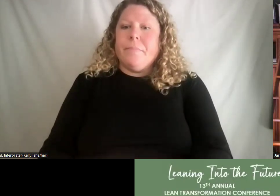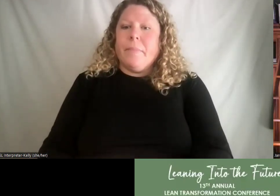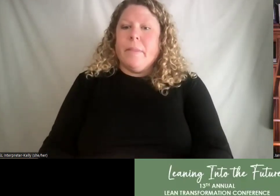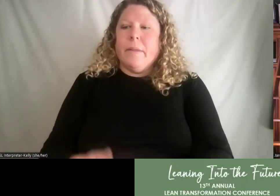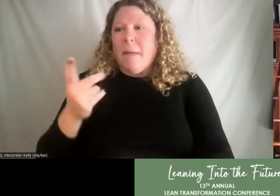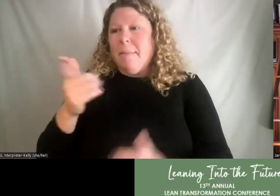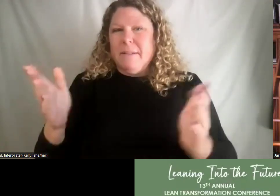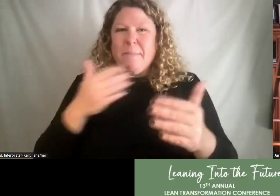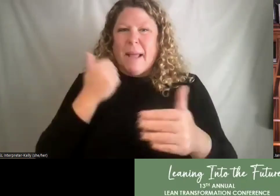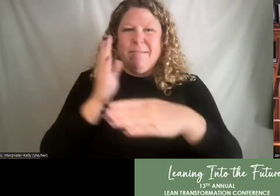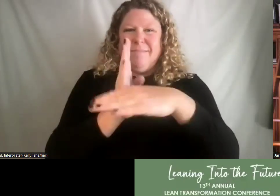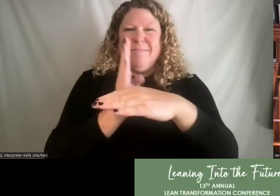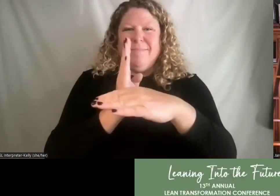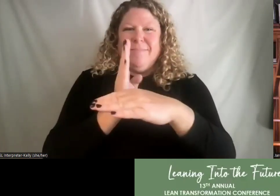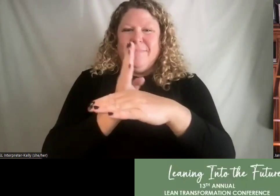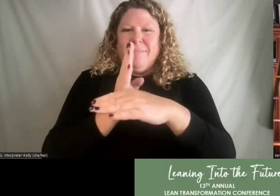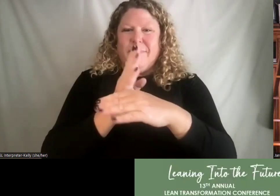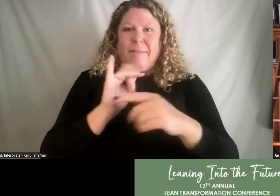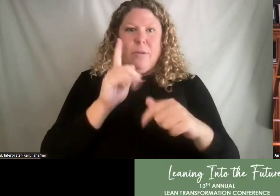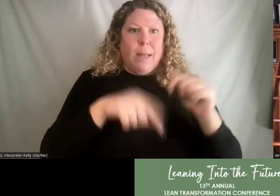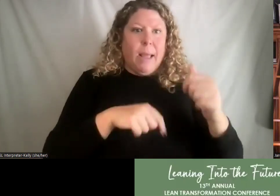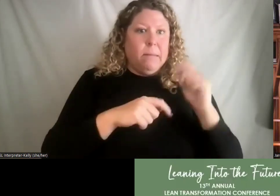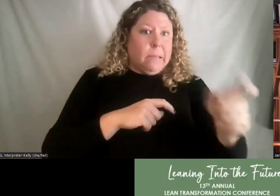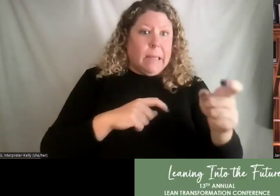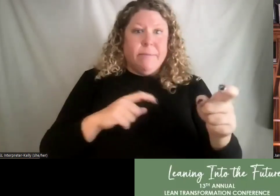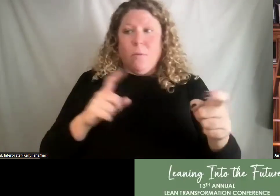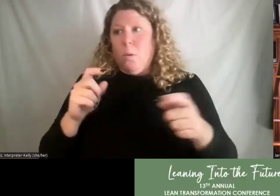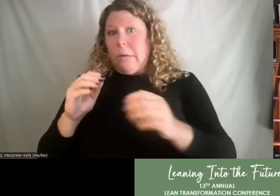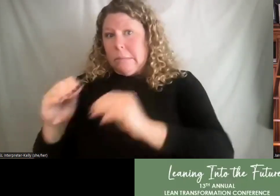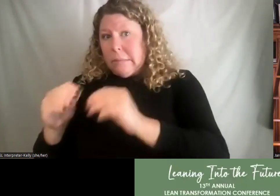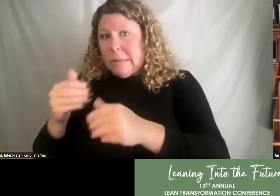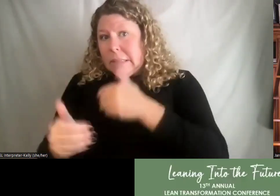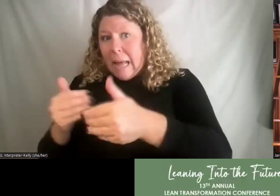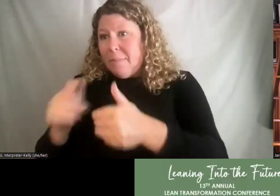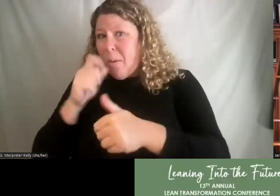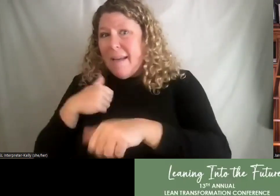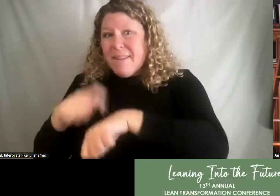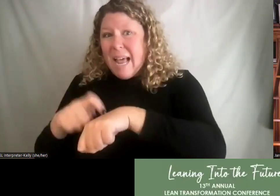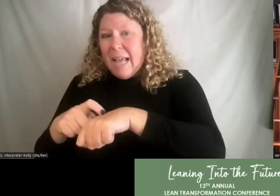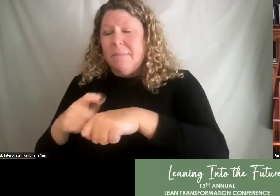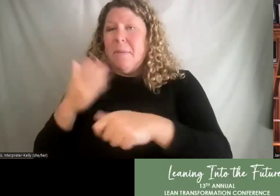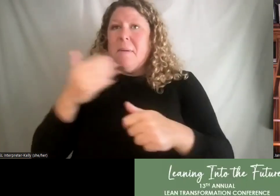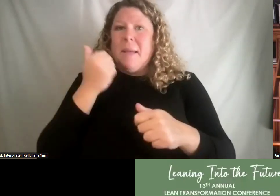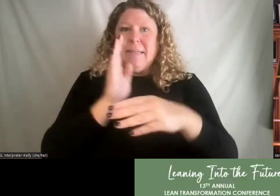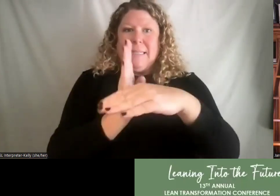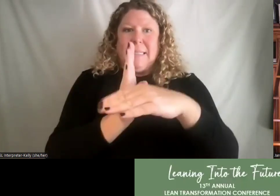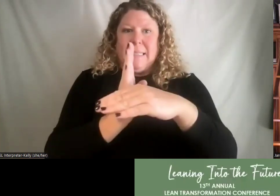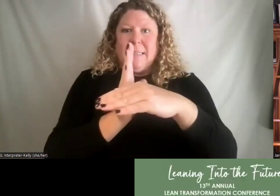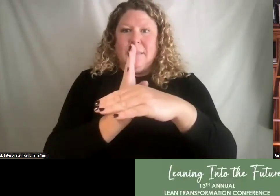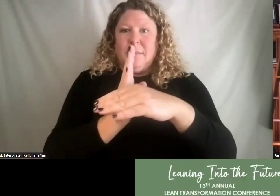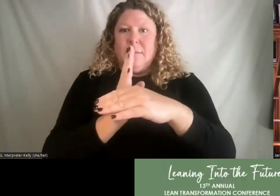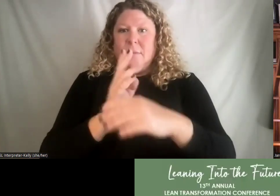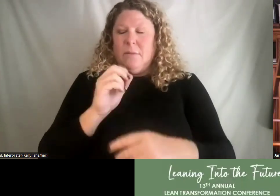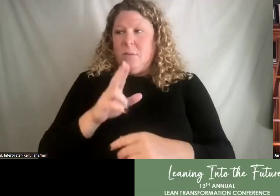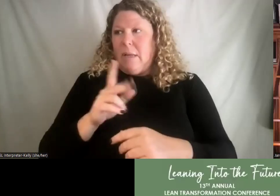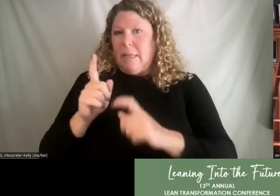a two and a three. A little bit of both. You might end up taking some individuals aside or making sure that they're assigned, you know, just a very specific